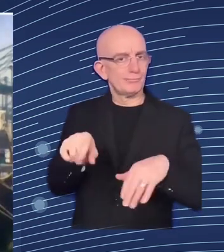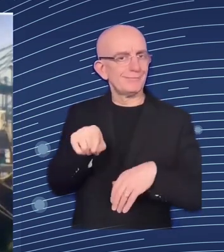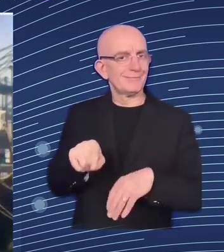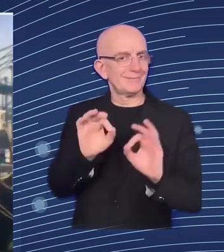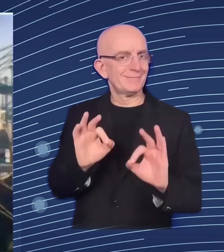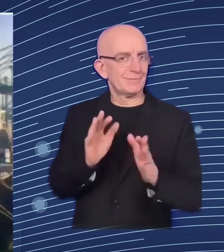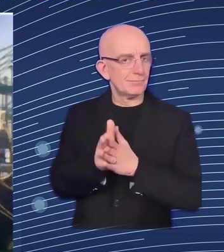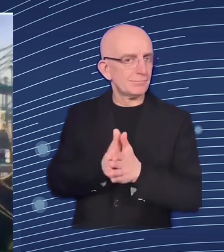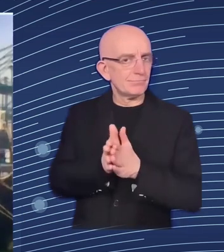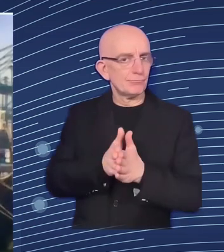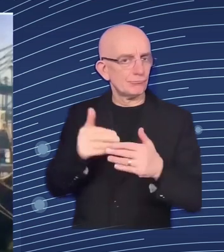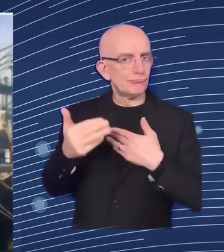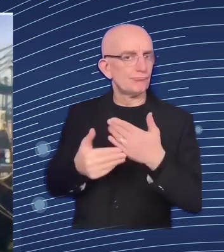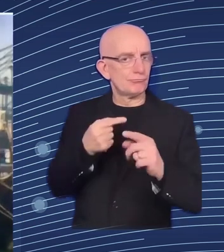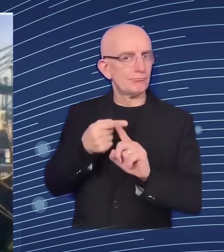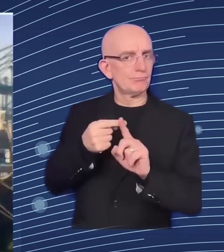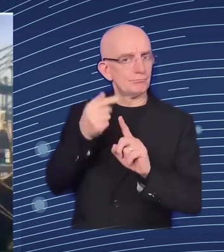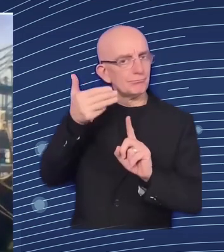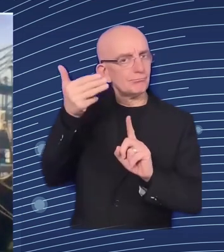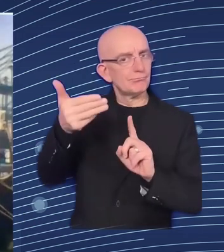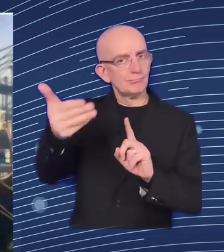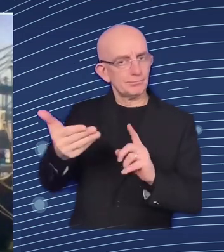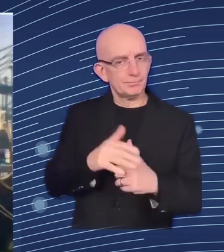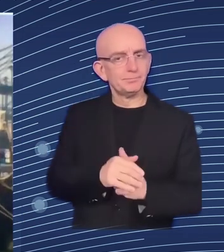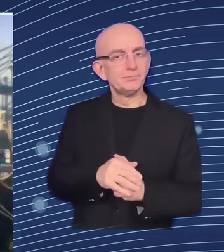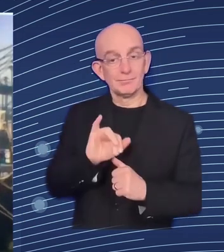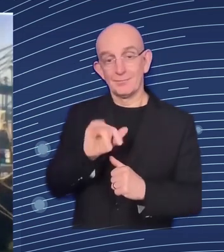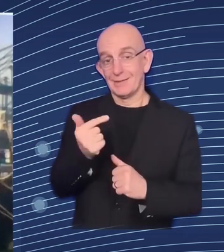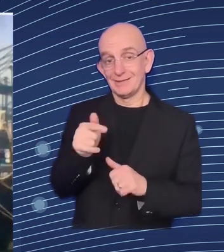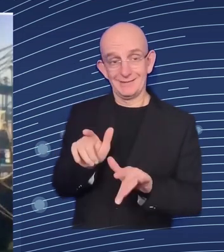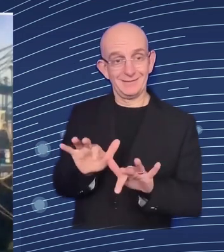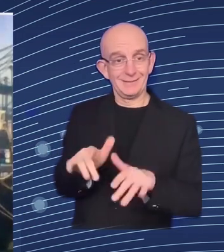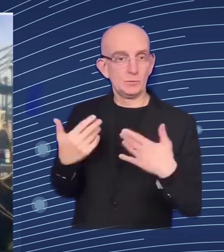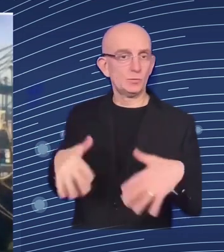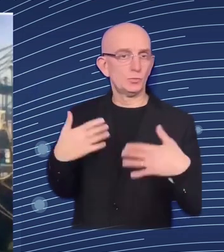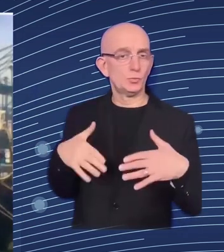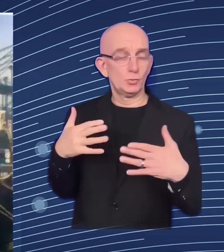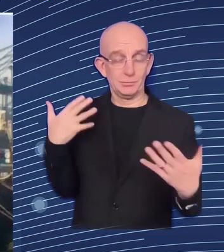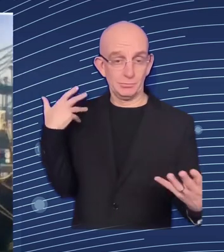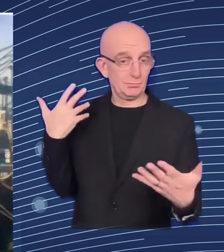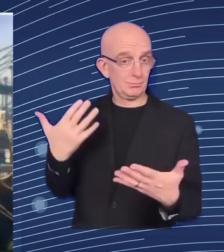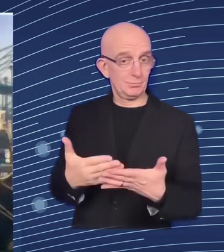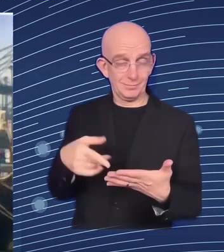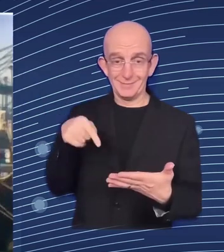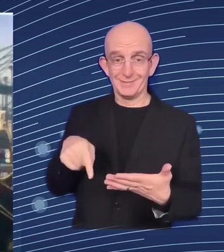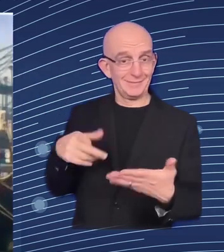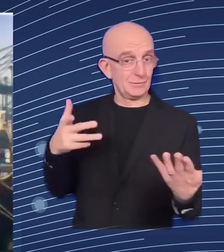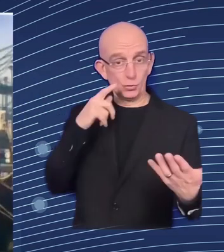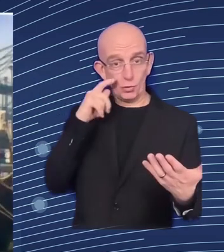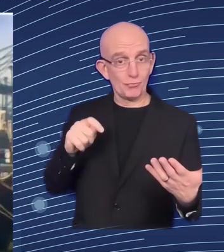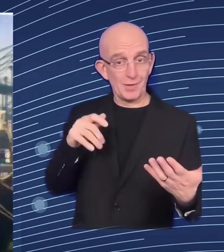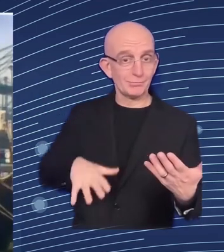i'll just give you two numbers in 2003 20 years ago it was a hundred million dollars export industry just about 100 million dollars